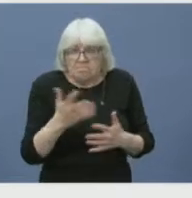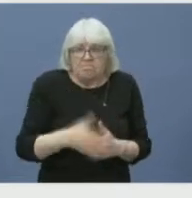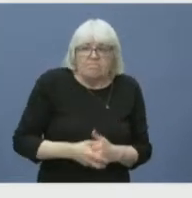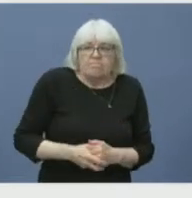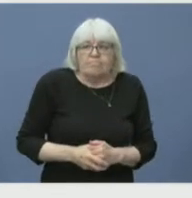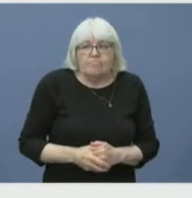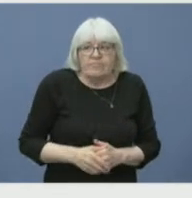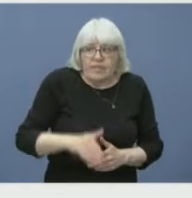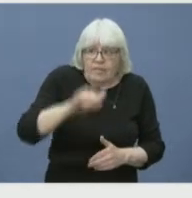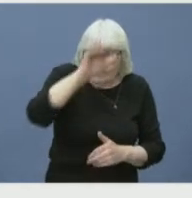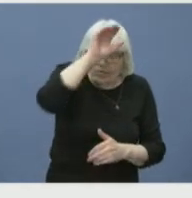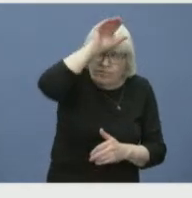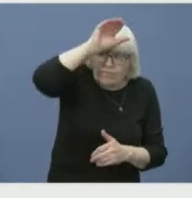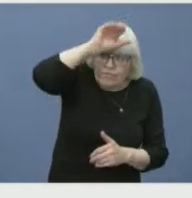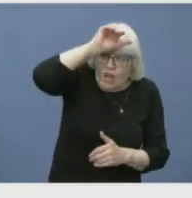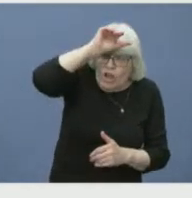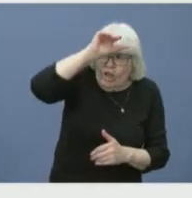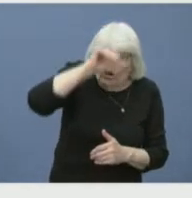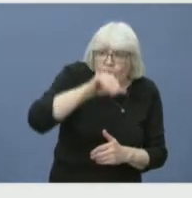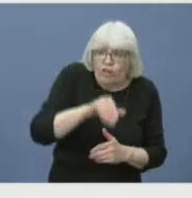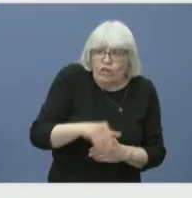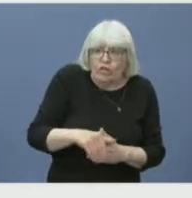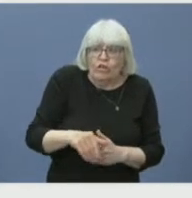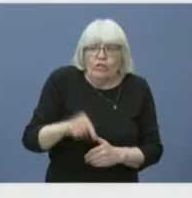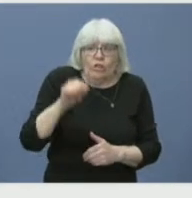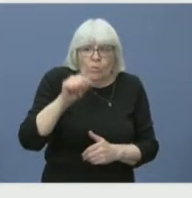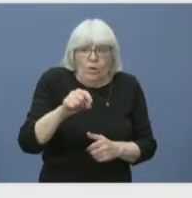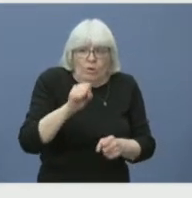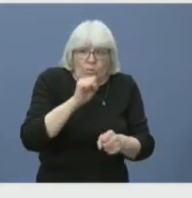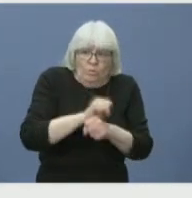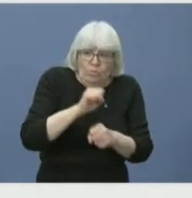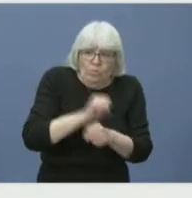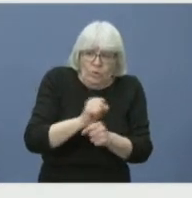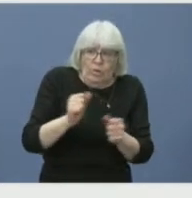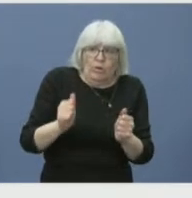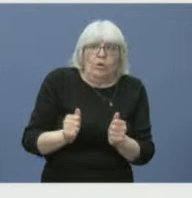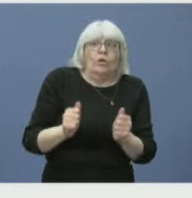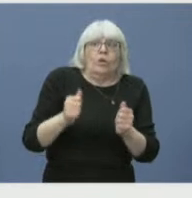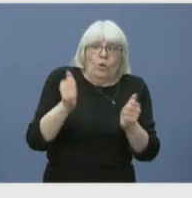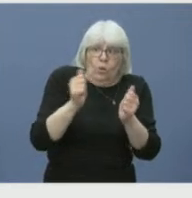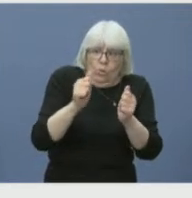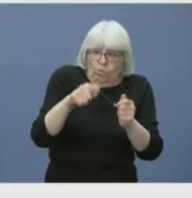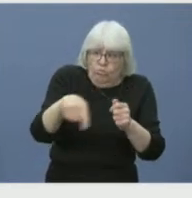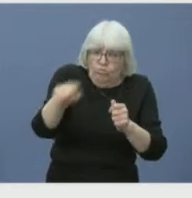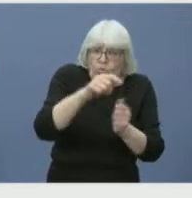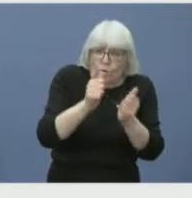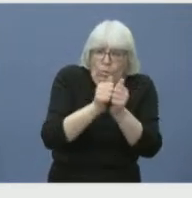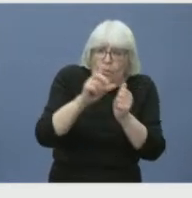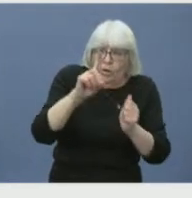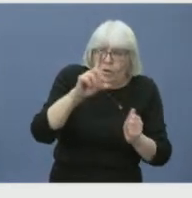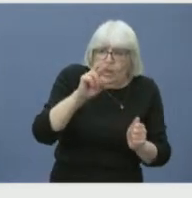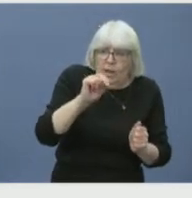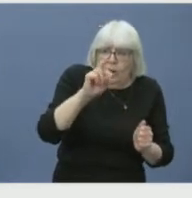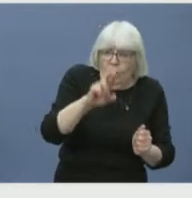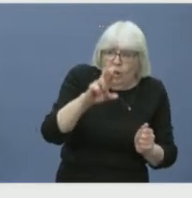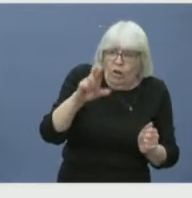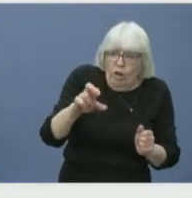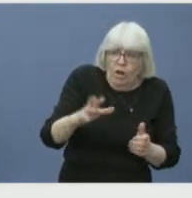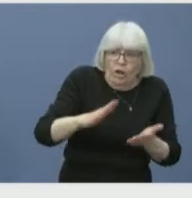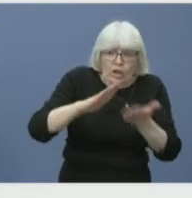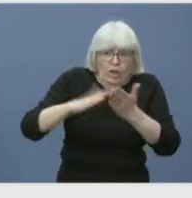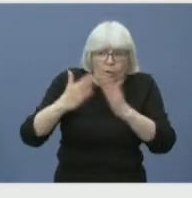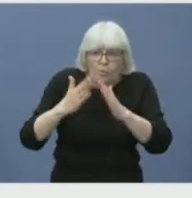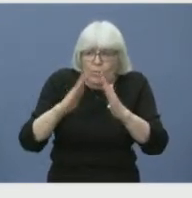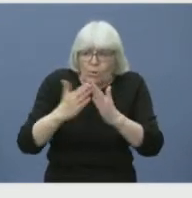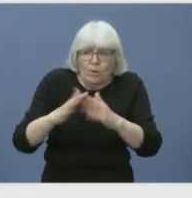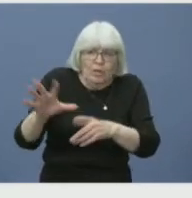an important part of this work alongside DNRR and municipal firefighting crews. Can you help us understand how these volunteer firefighters